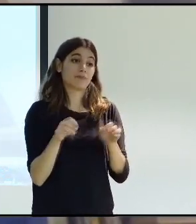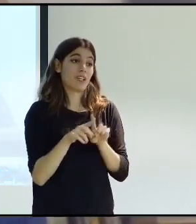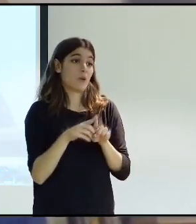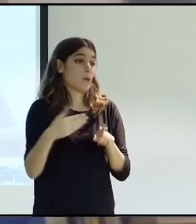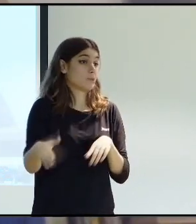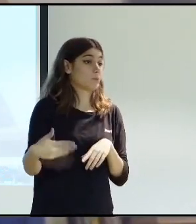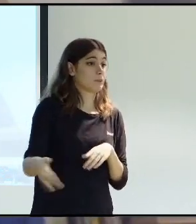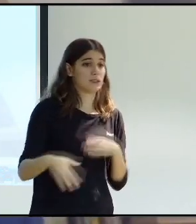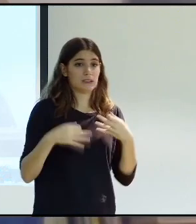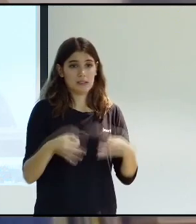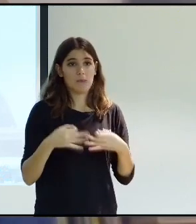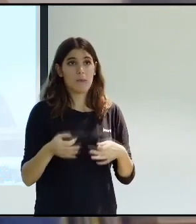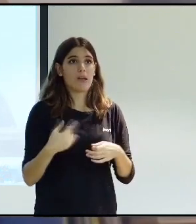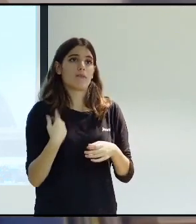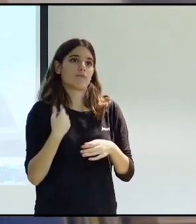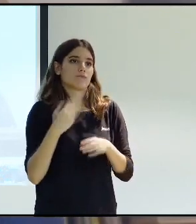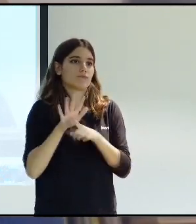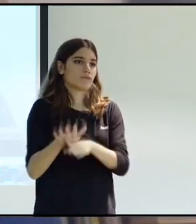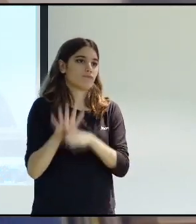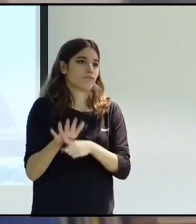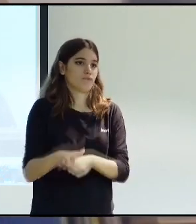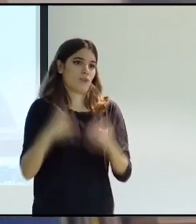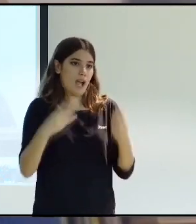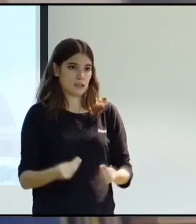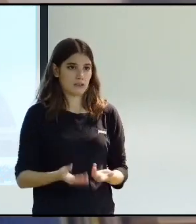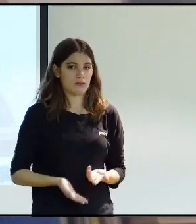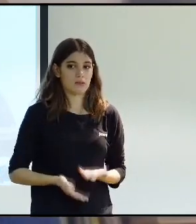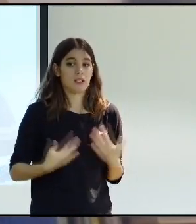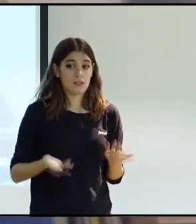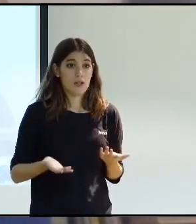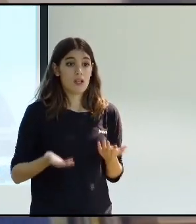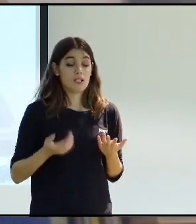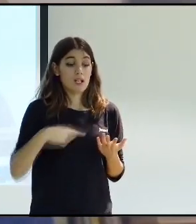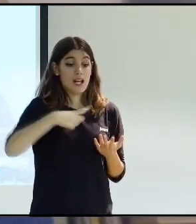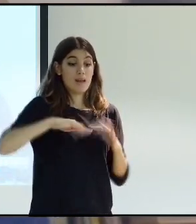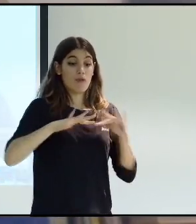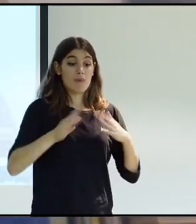as people who are outcasts.